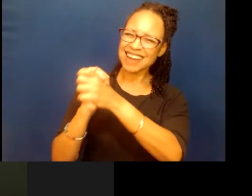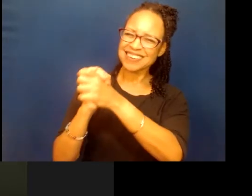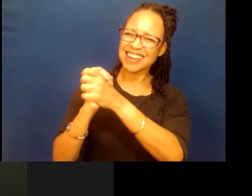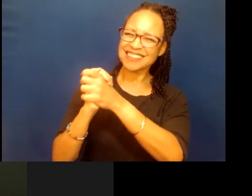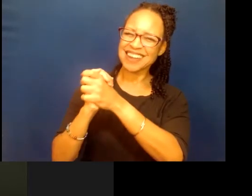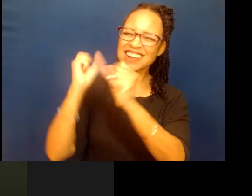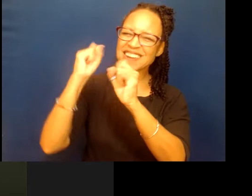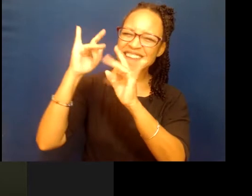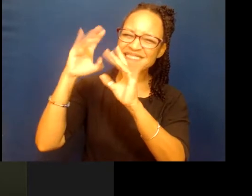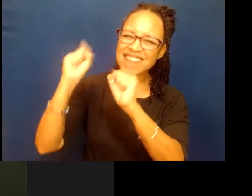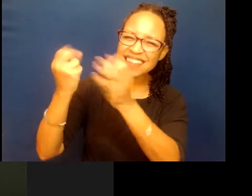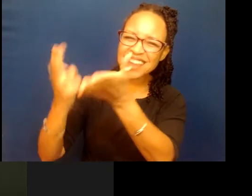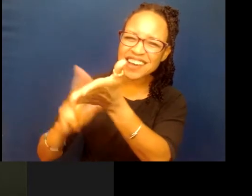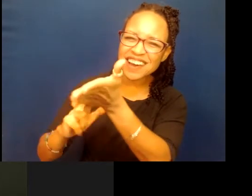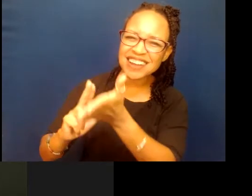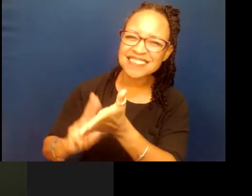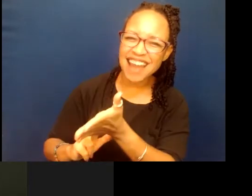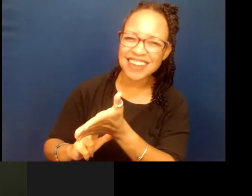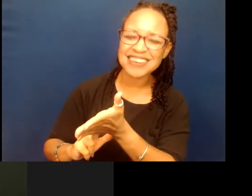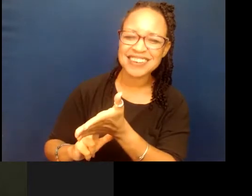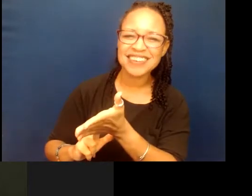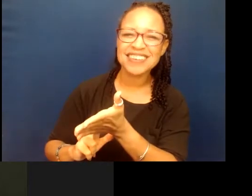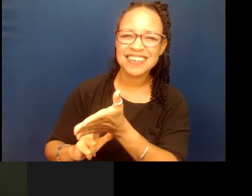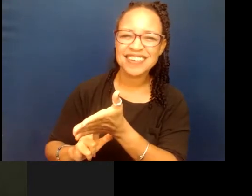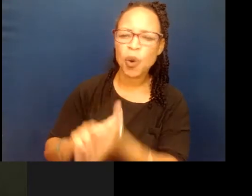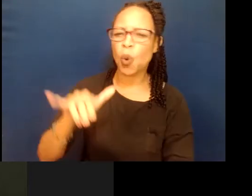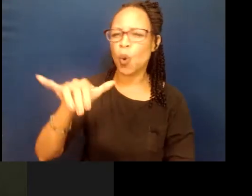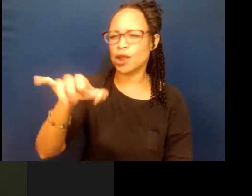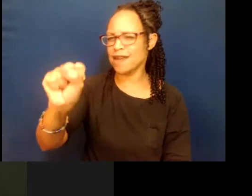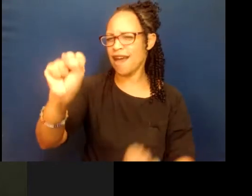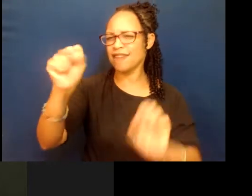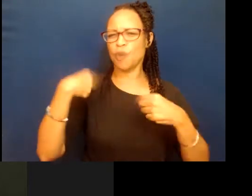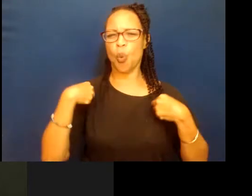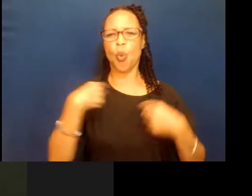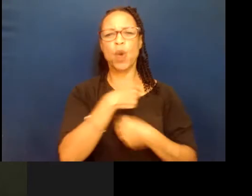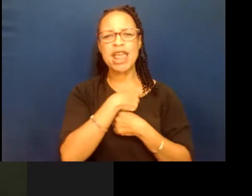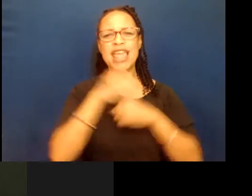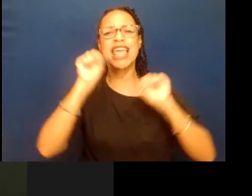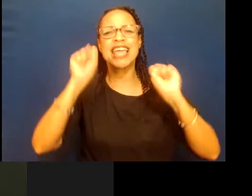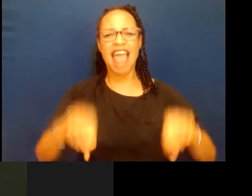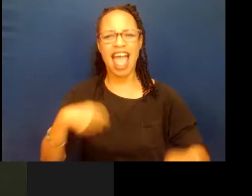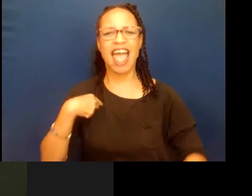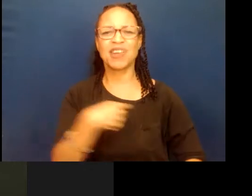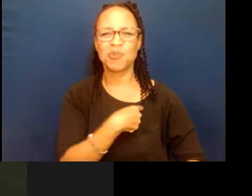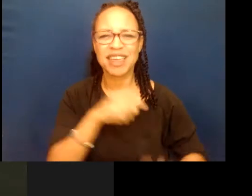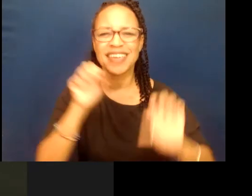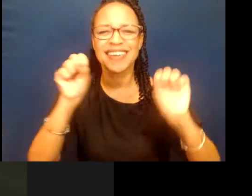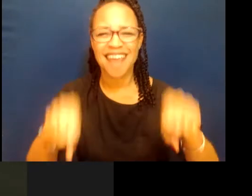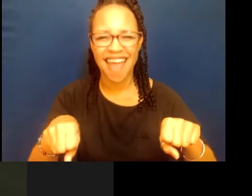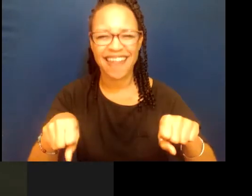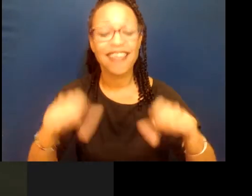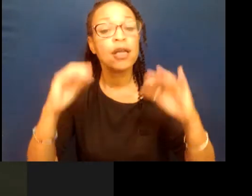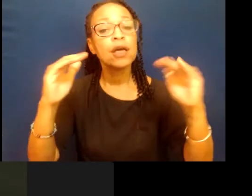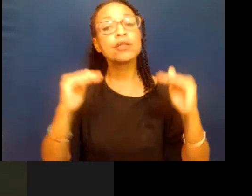contract. Y si se puede, thank you so much. Si se puede. Gracias, Ada. So, our next